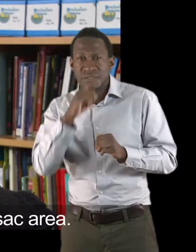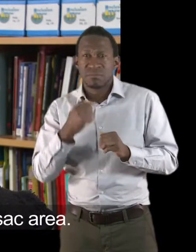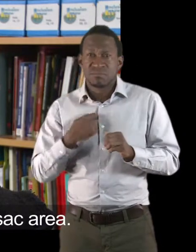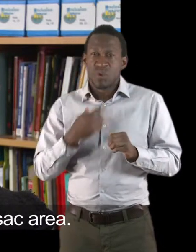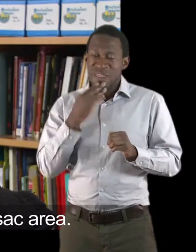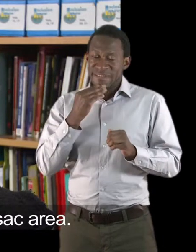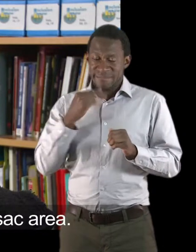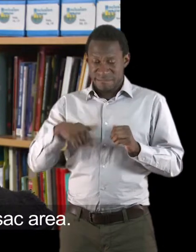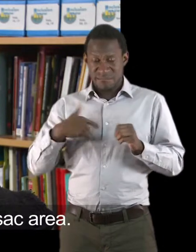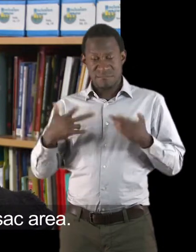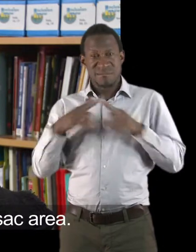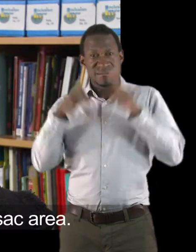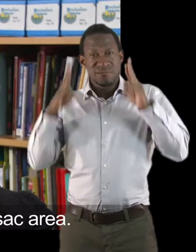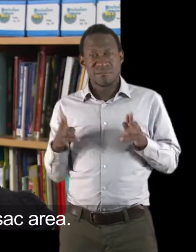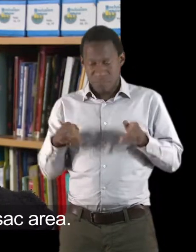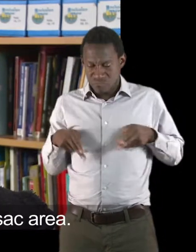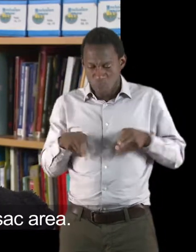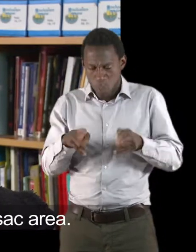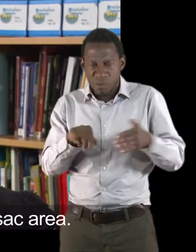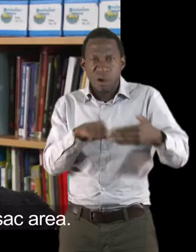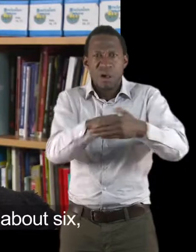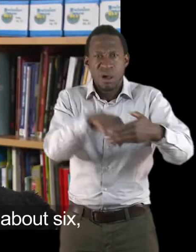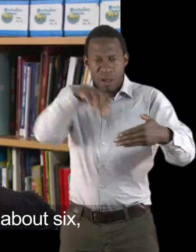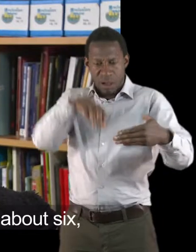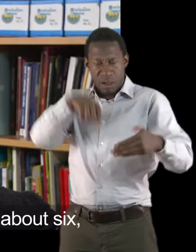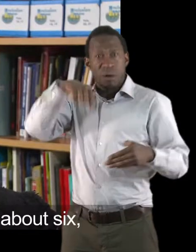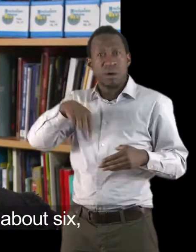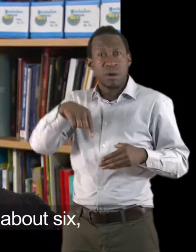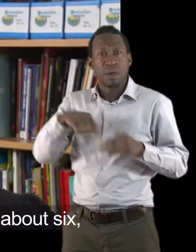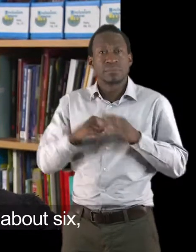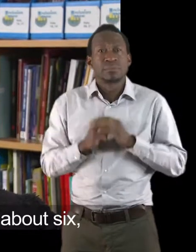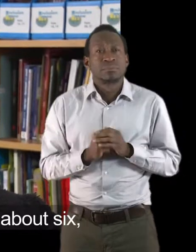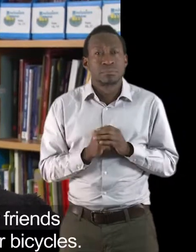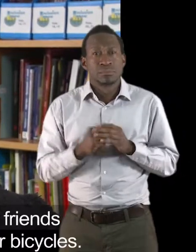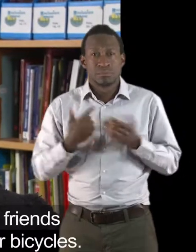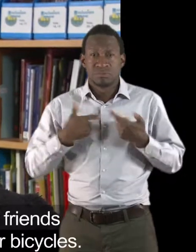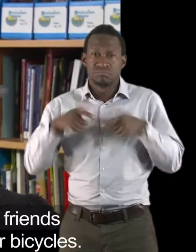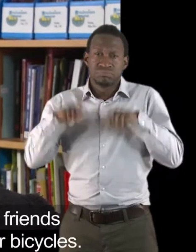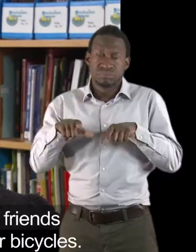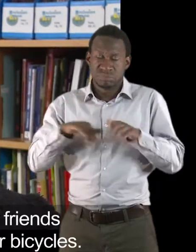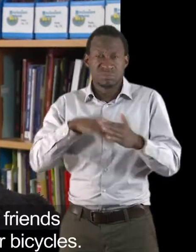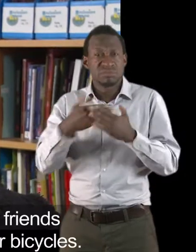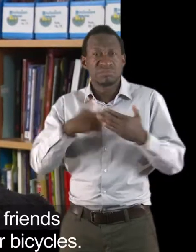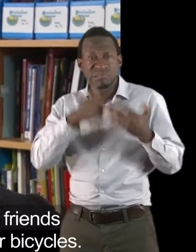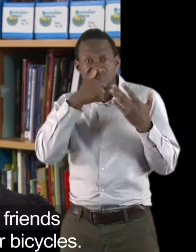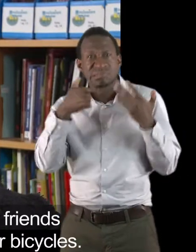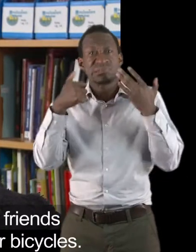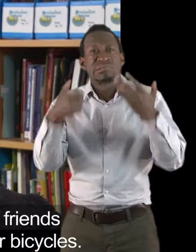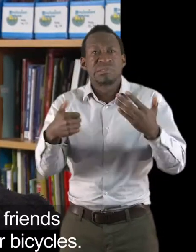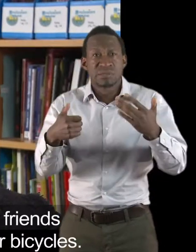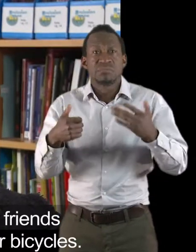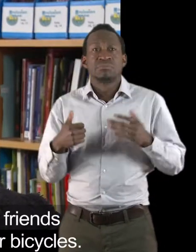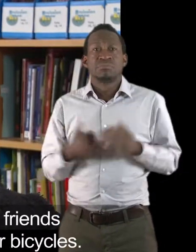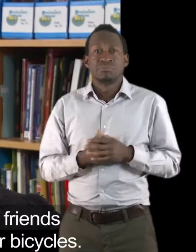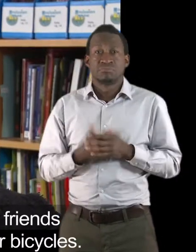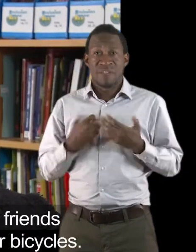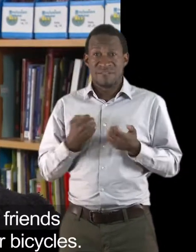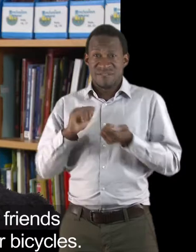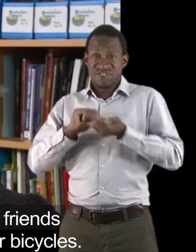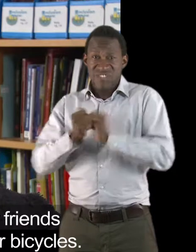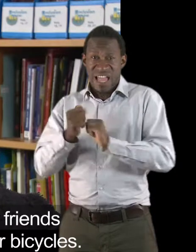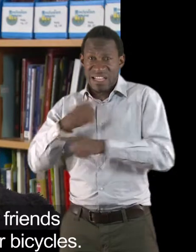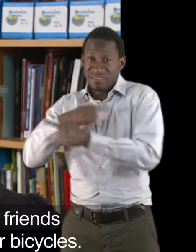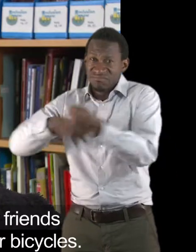and we still live in a cul-de-sac area. So we stayed there until I was about six, so they would have their friends and I'd be with them on their